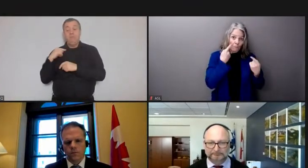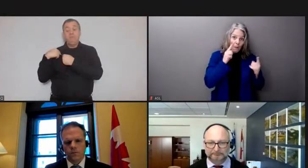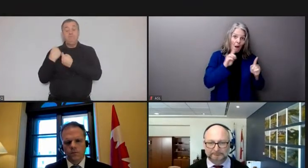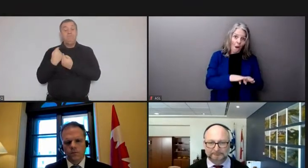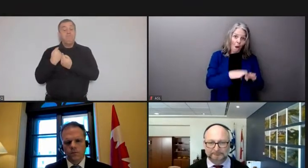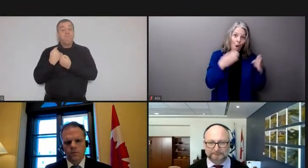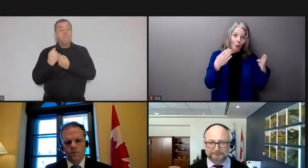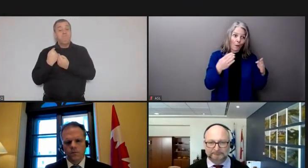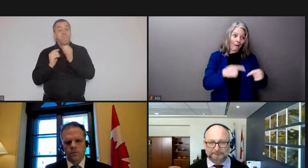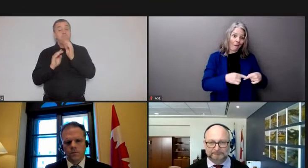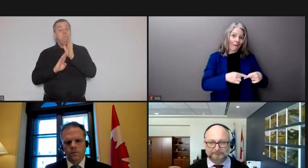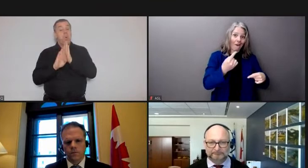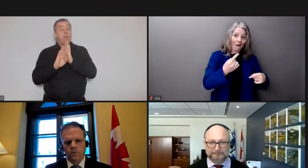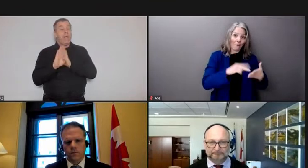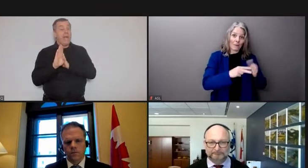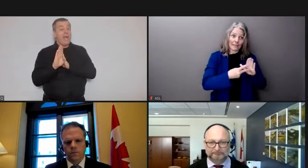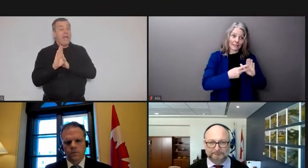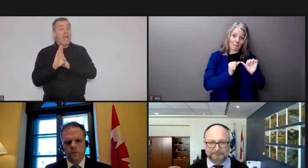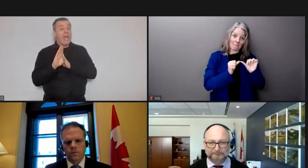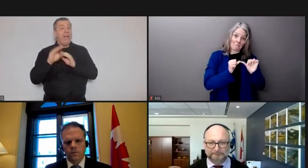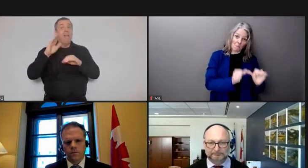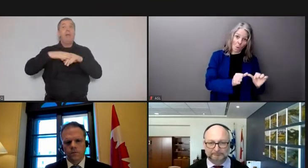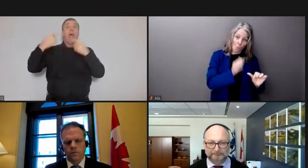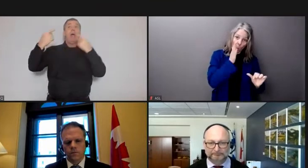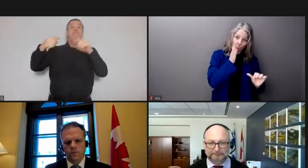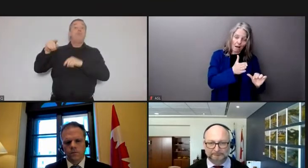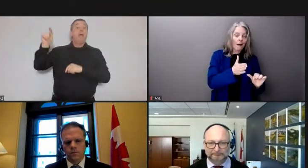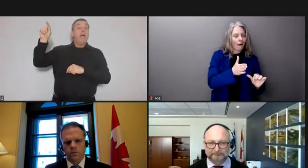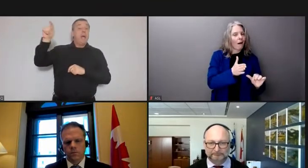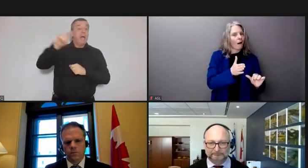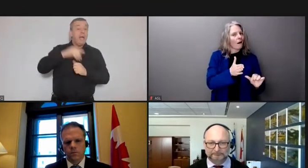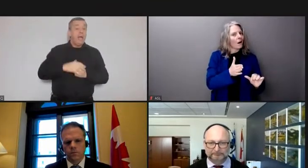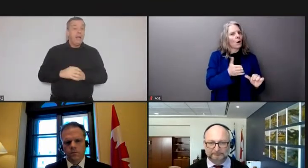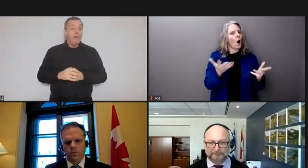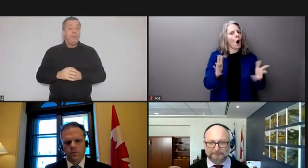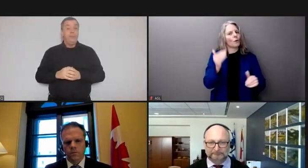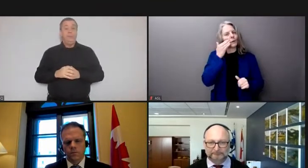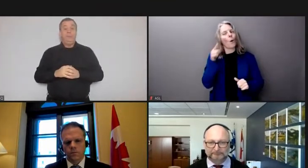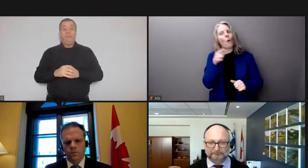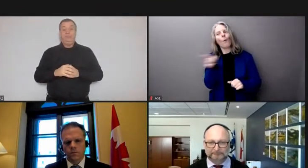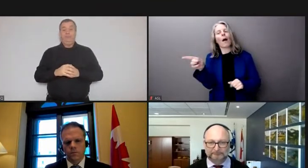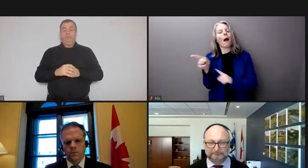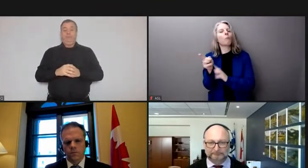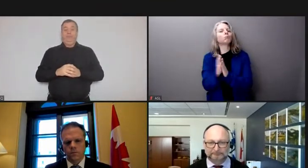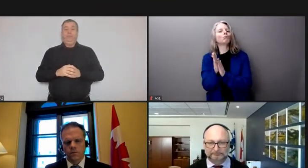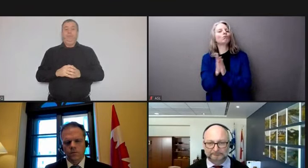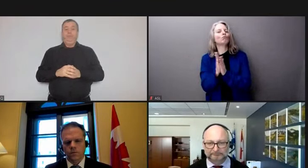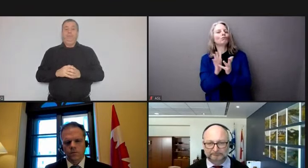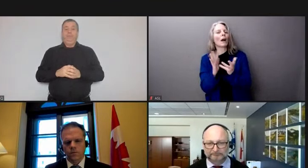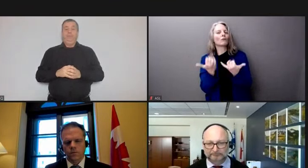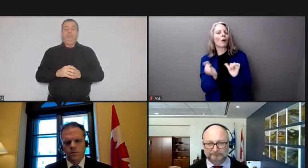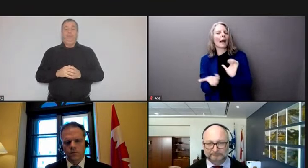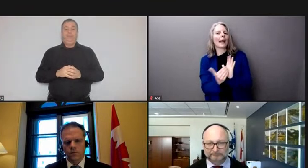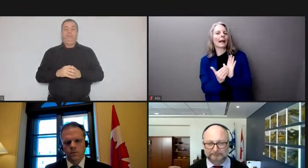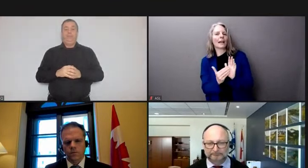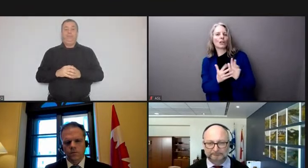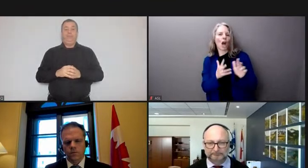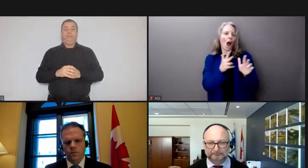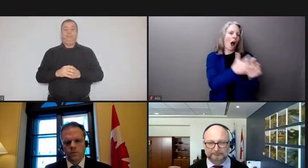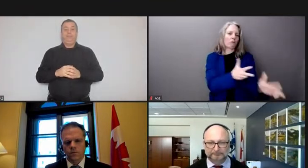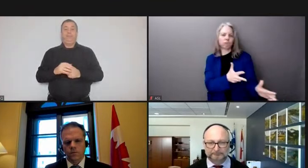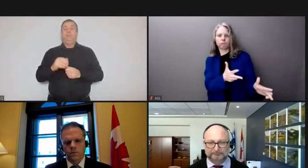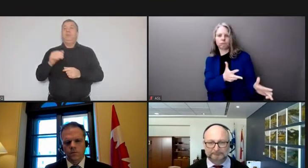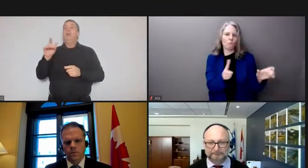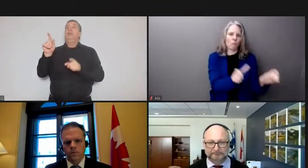cast in stone for example we know that blockaders have made several attempts now to obstruct ports of entry again